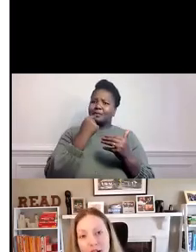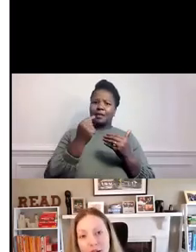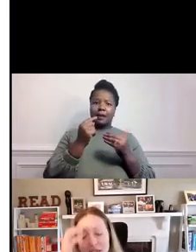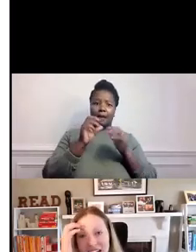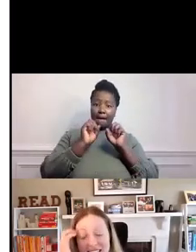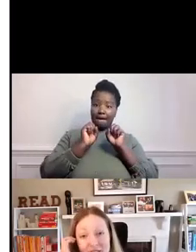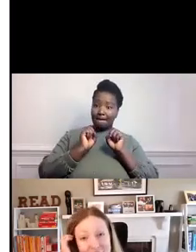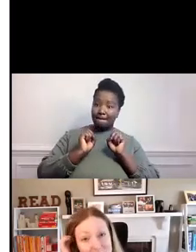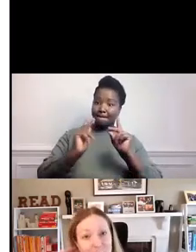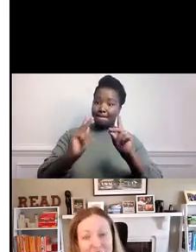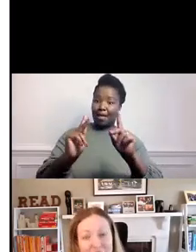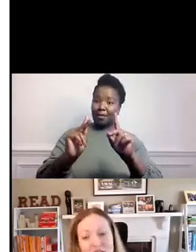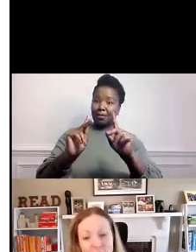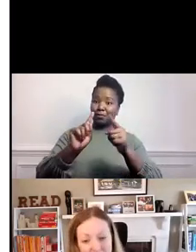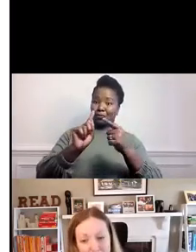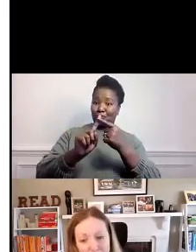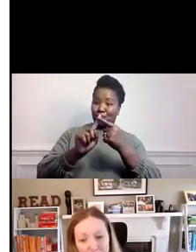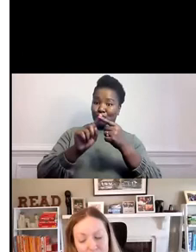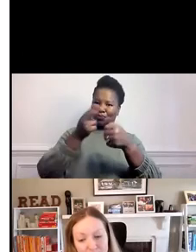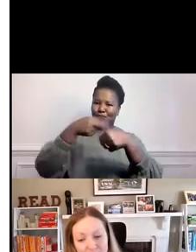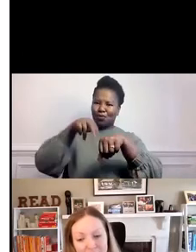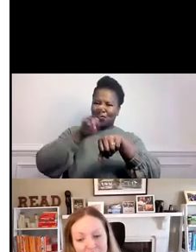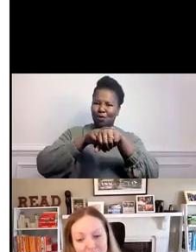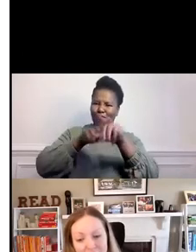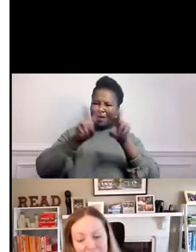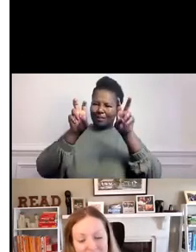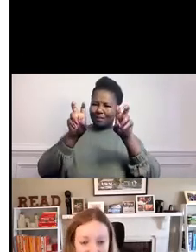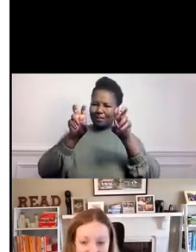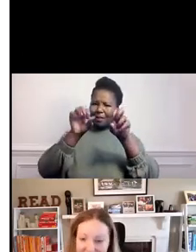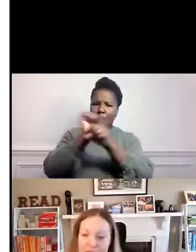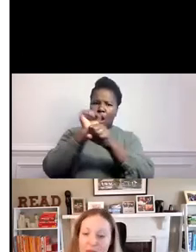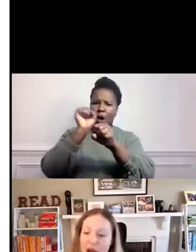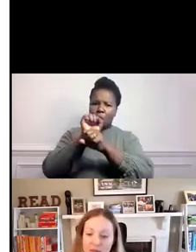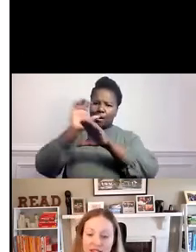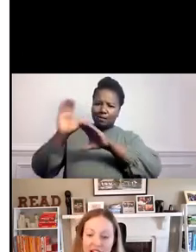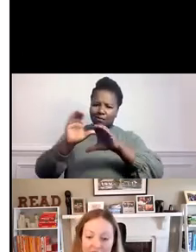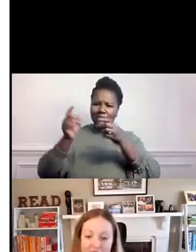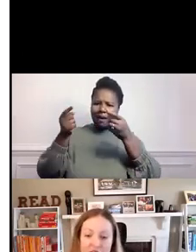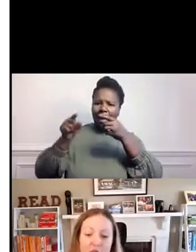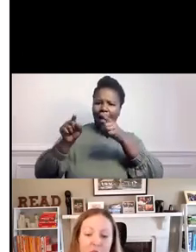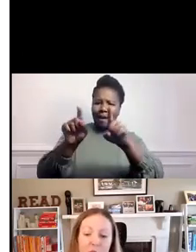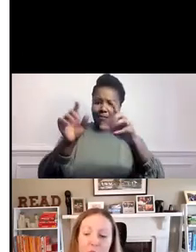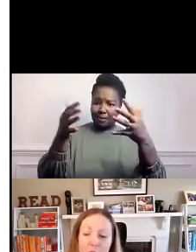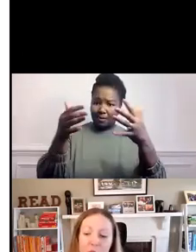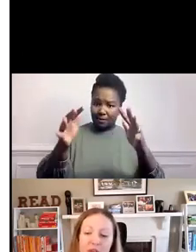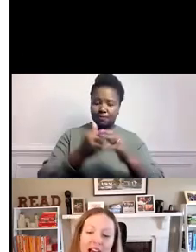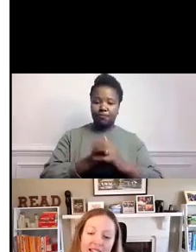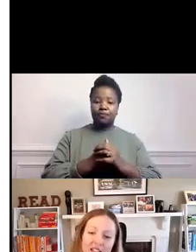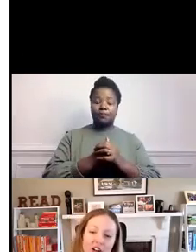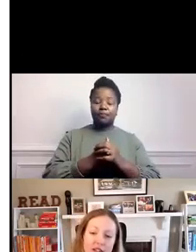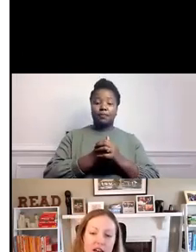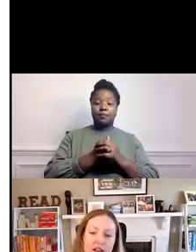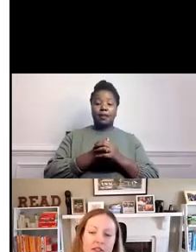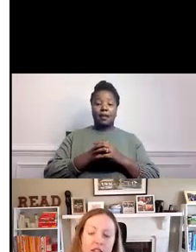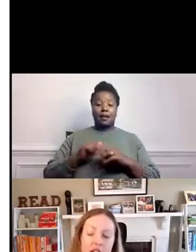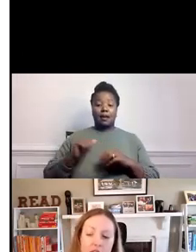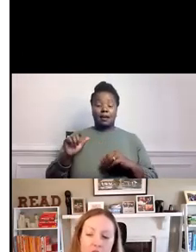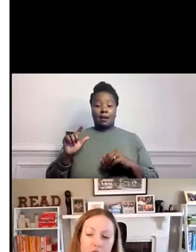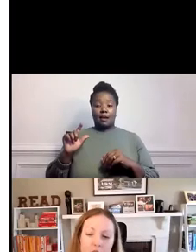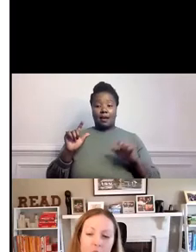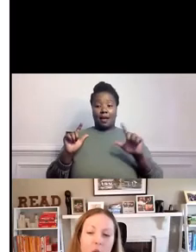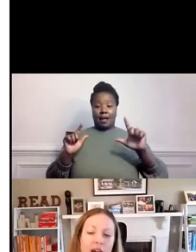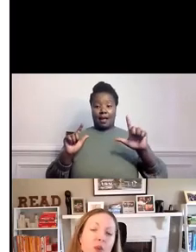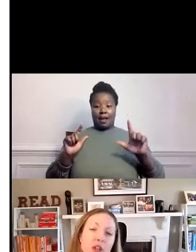normal activities begin to pick up. Then, in the bottom left, we asked ourselves